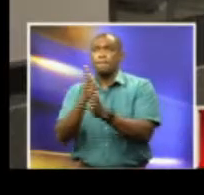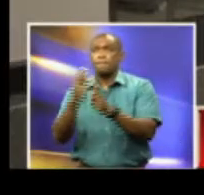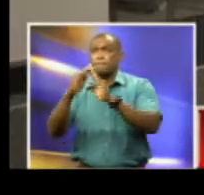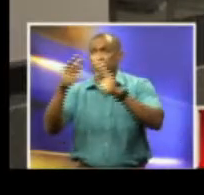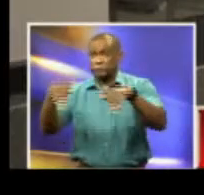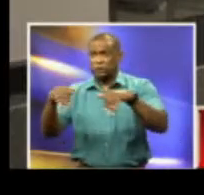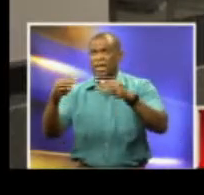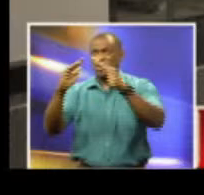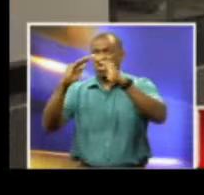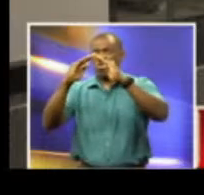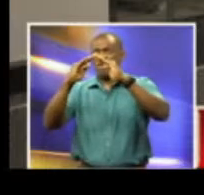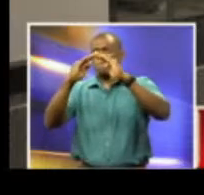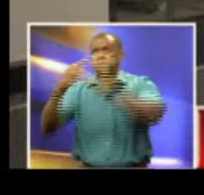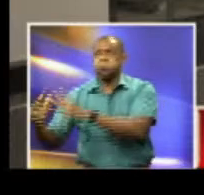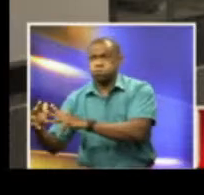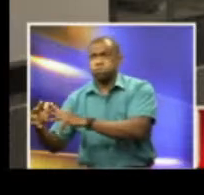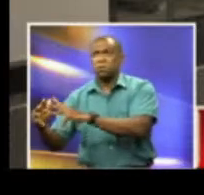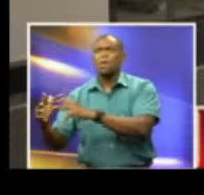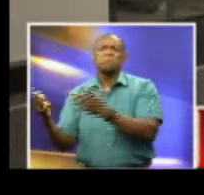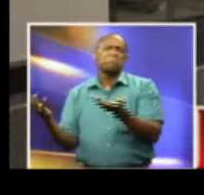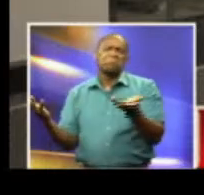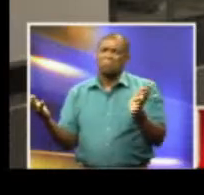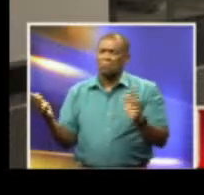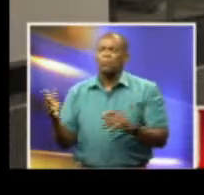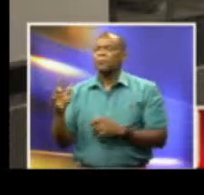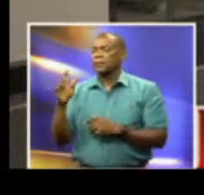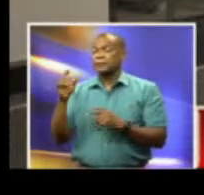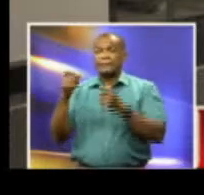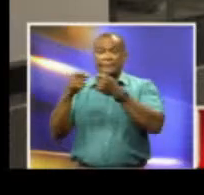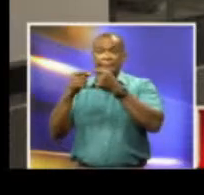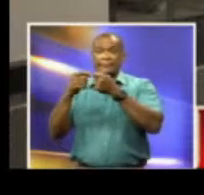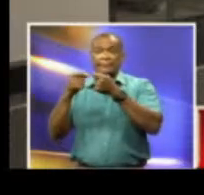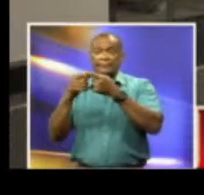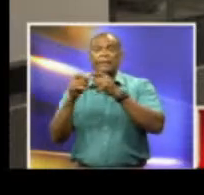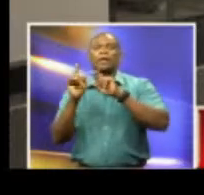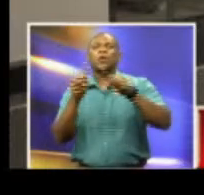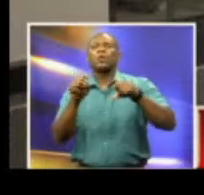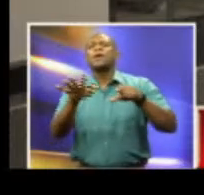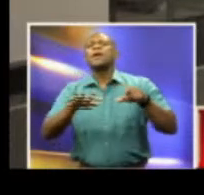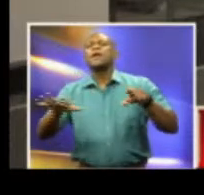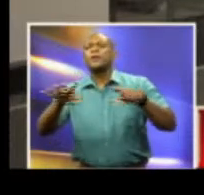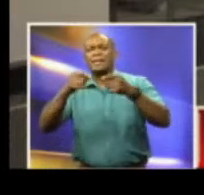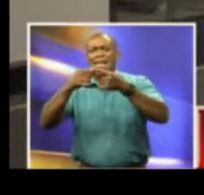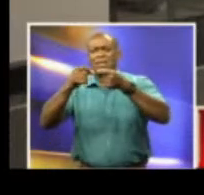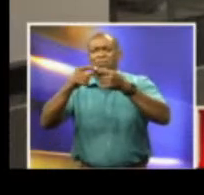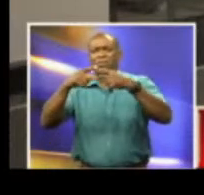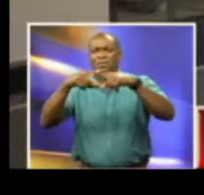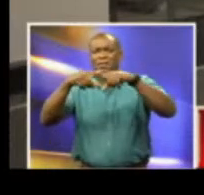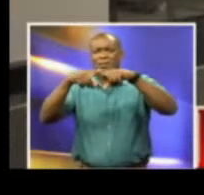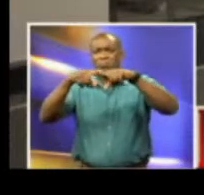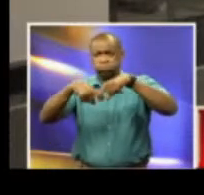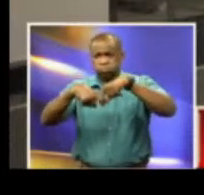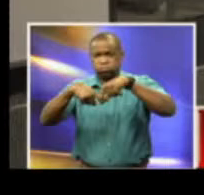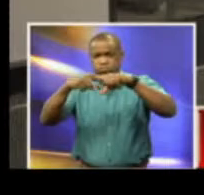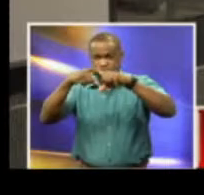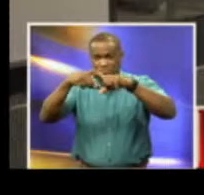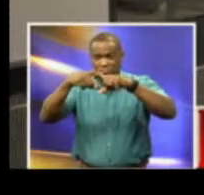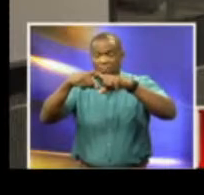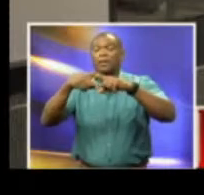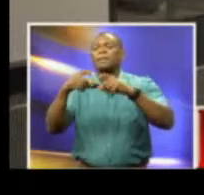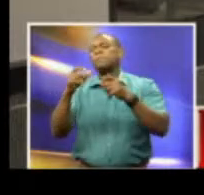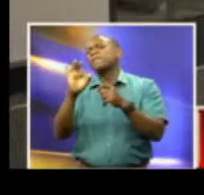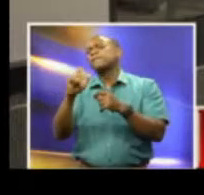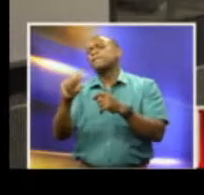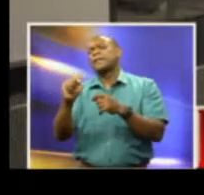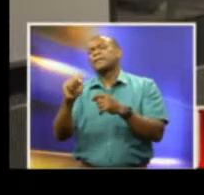but that was attended to immediately by TNTech, and CERT teams responded as well. There were no properties affected by flooding in and